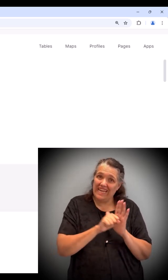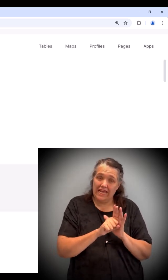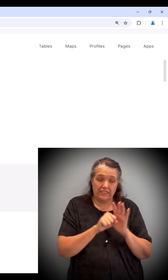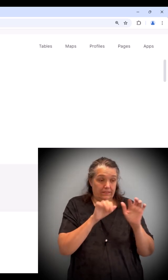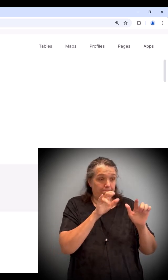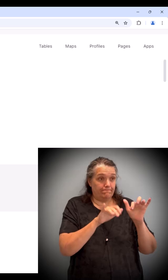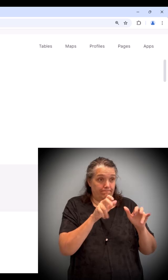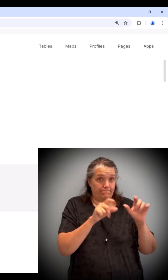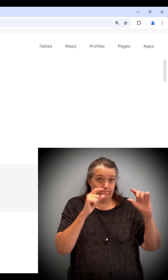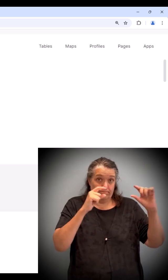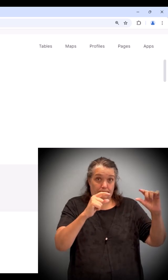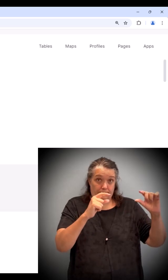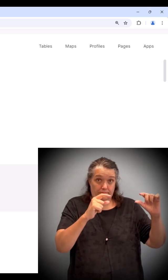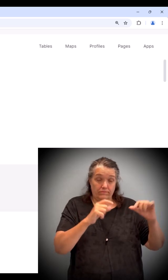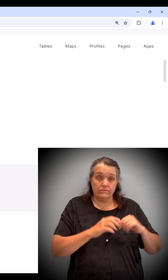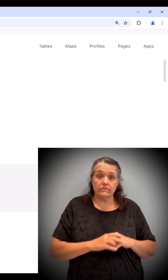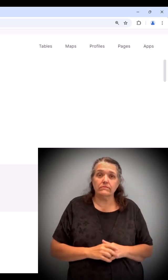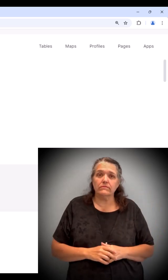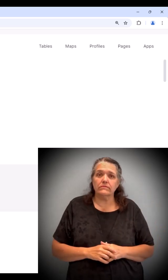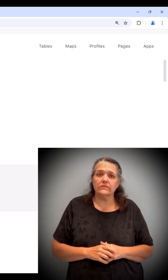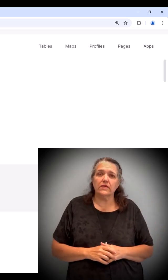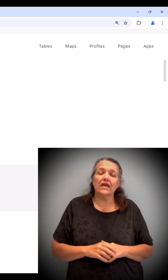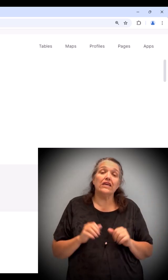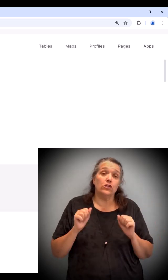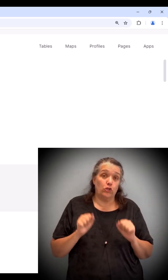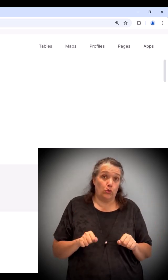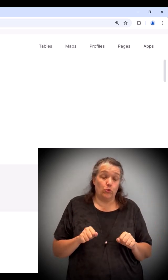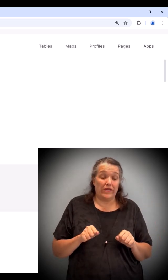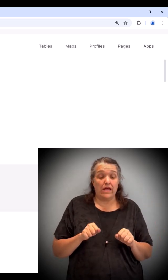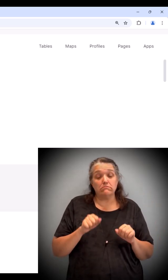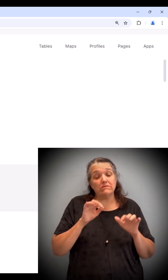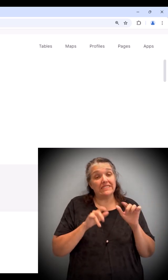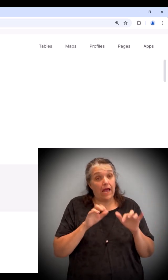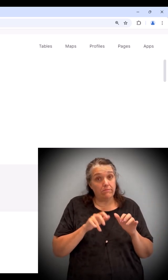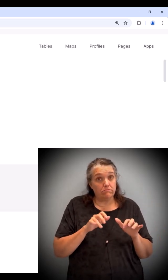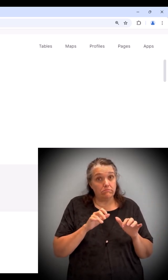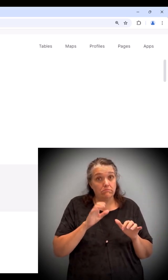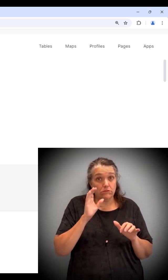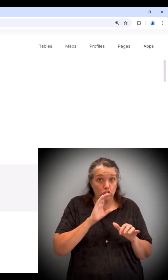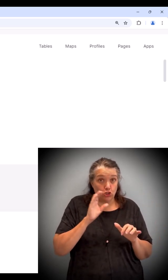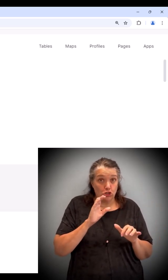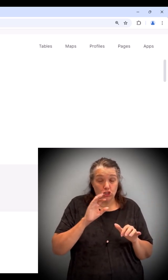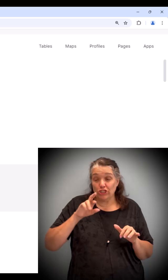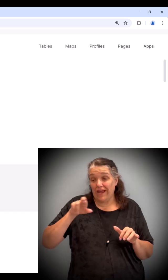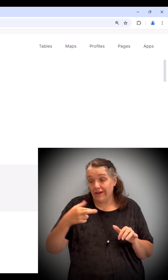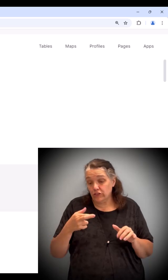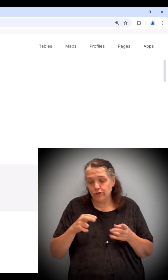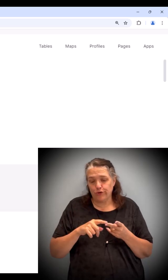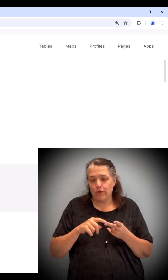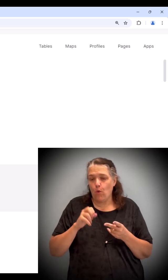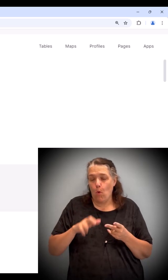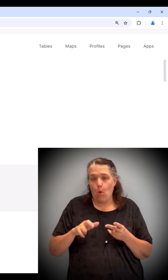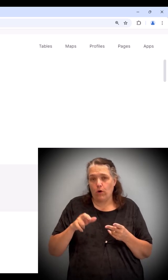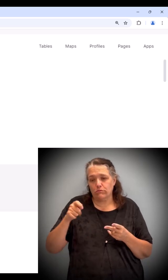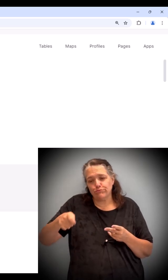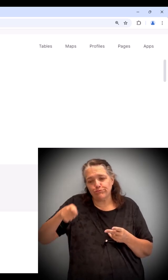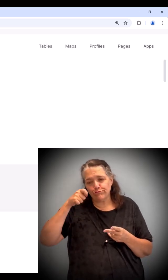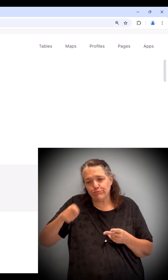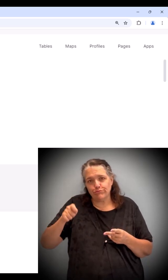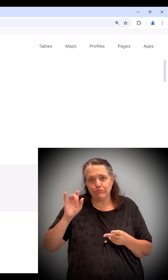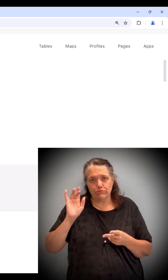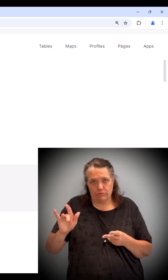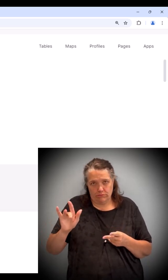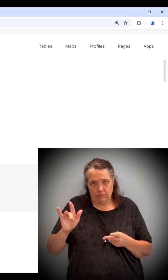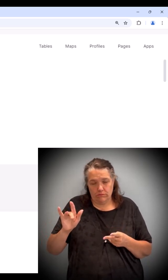in the search box. Note that you can type your search and click enter or click the search icon to the right.